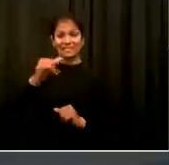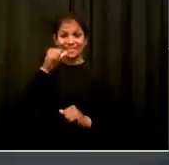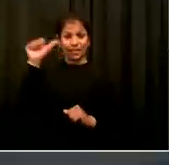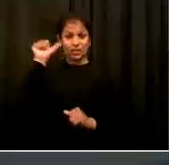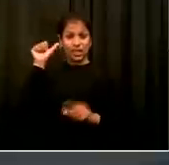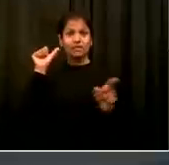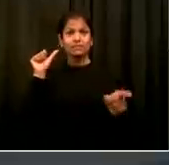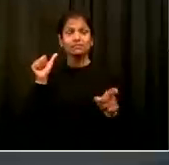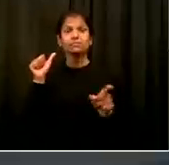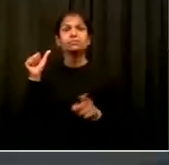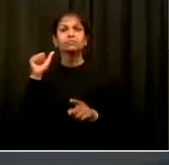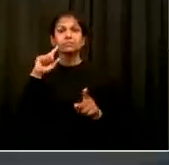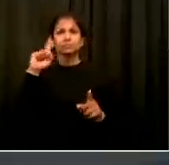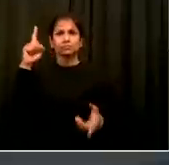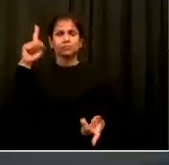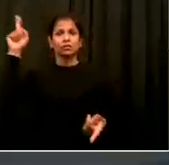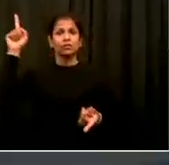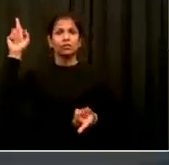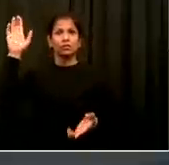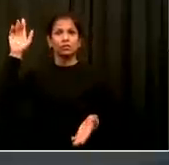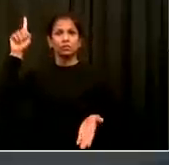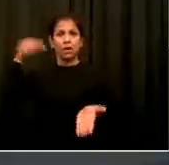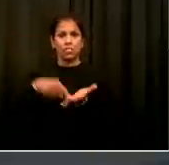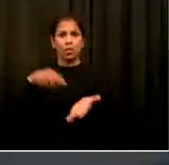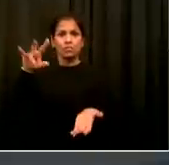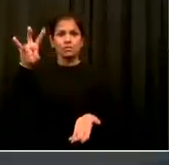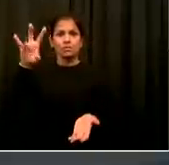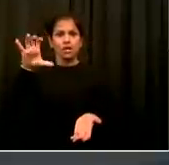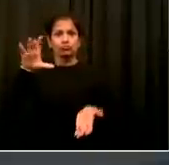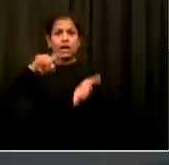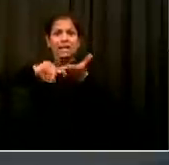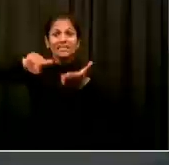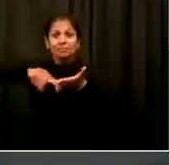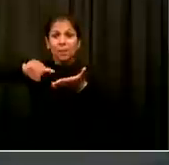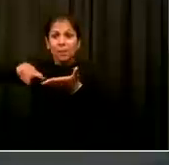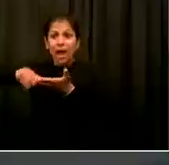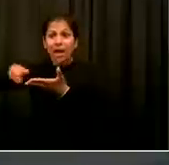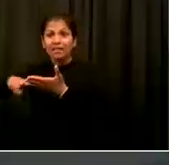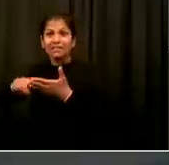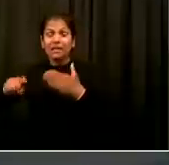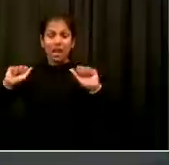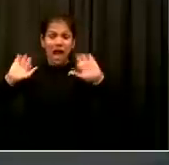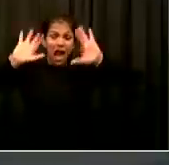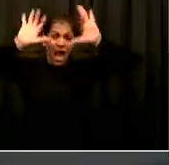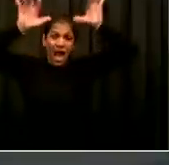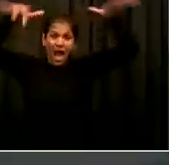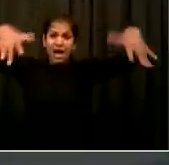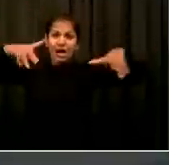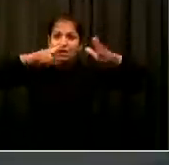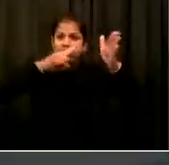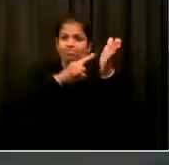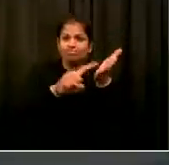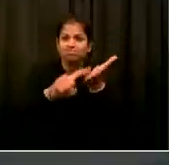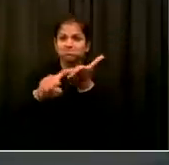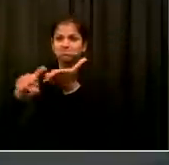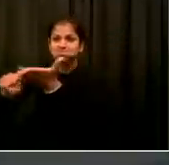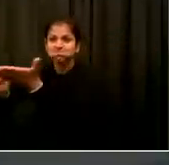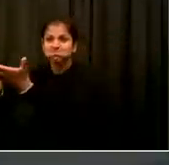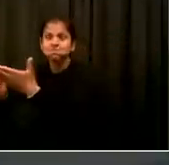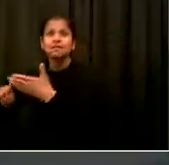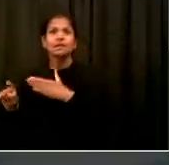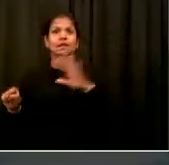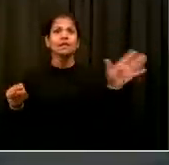issued. And in the last two weeks, just to give you the overall picture, there's been 18,000 sites that have been inspected, you're talking about